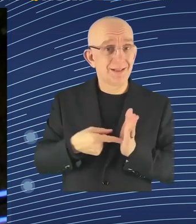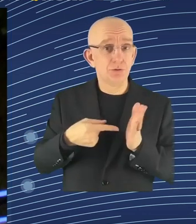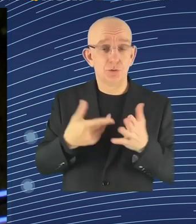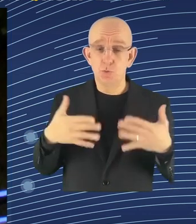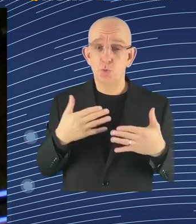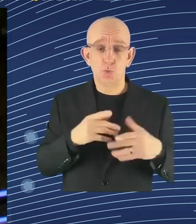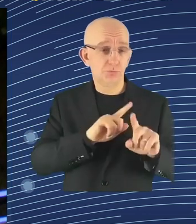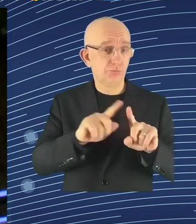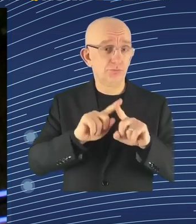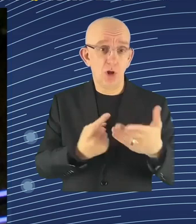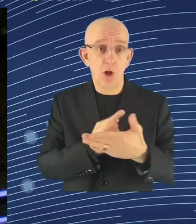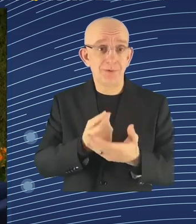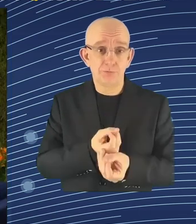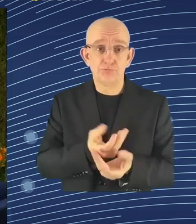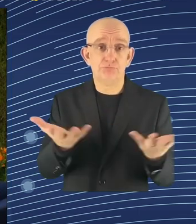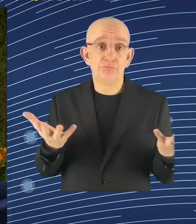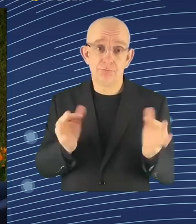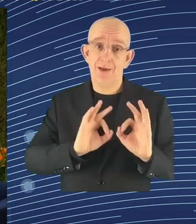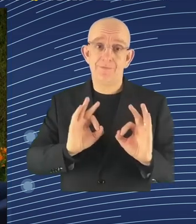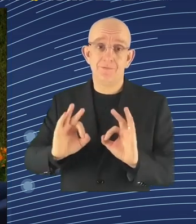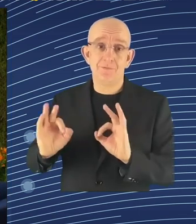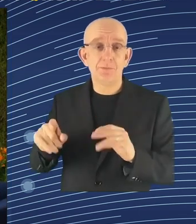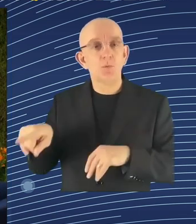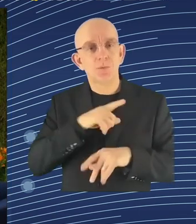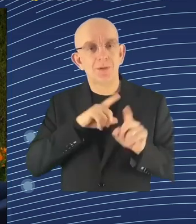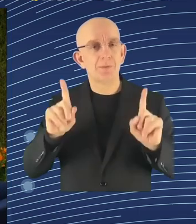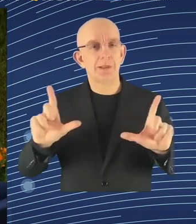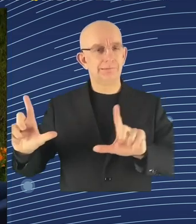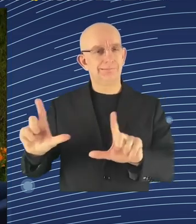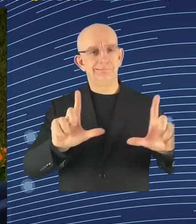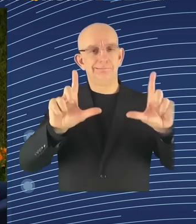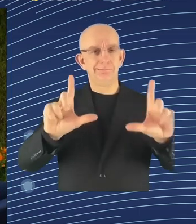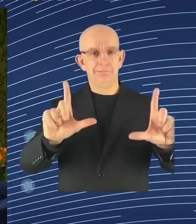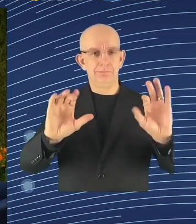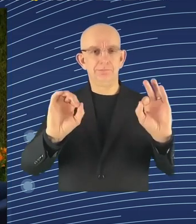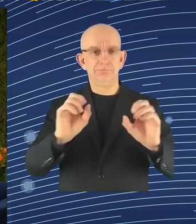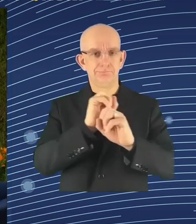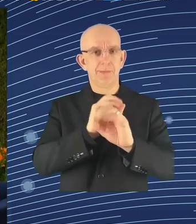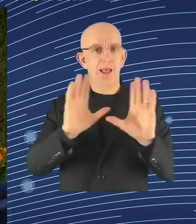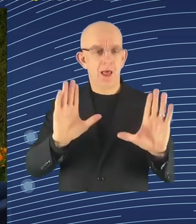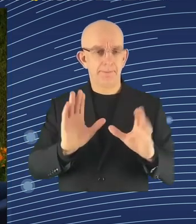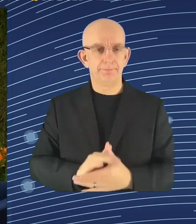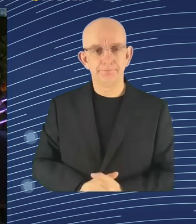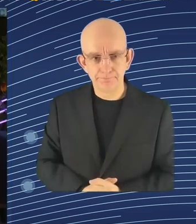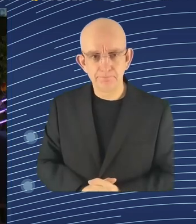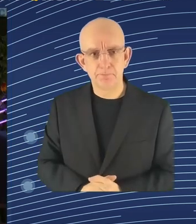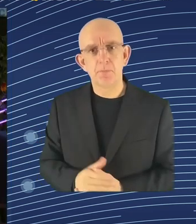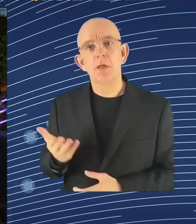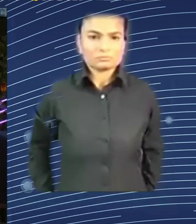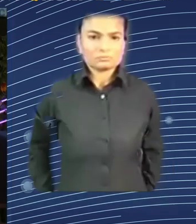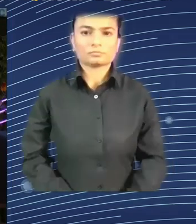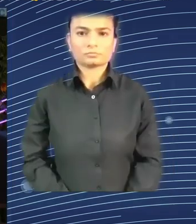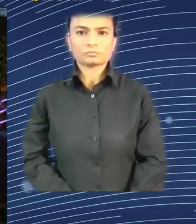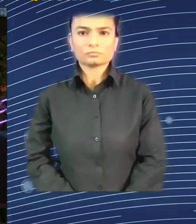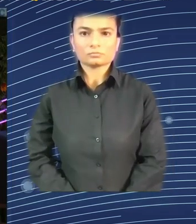frame. What do you say, Mr. Commissioner, to those who argue, well, Europe is lagging behind because they regulate too much, whereas US